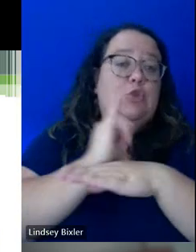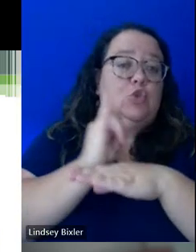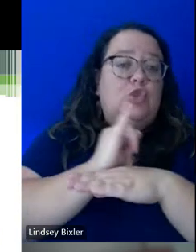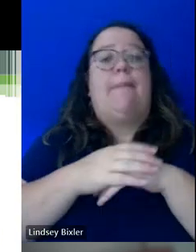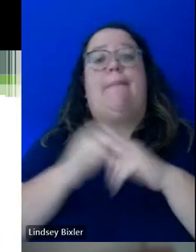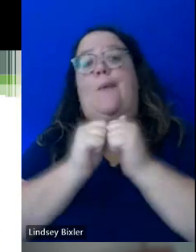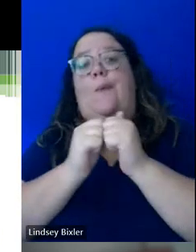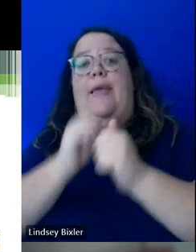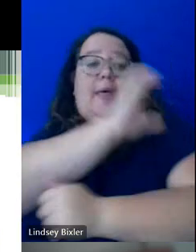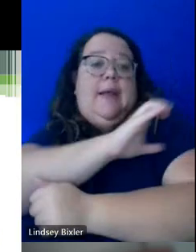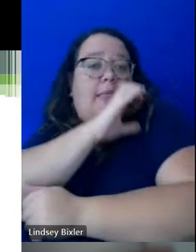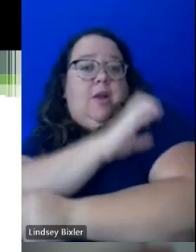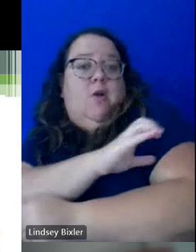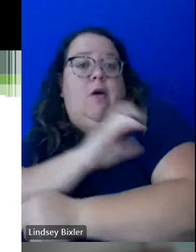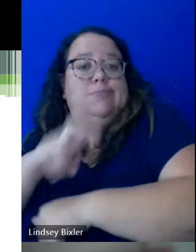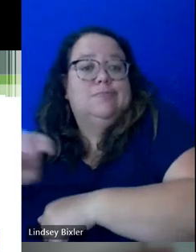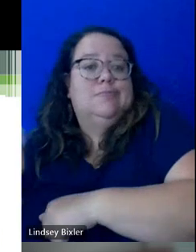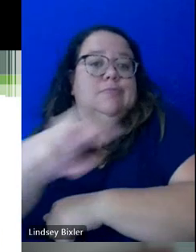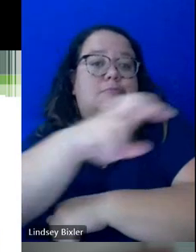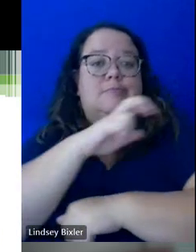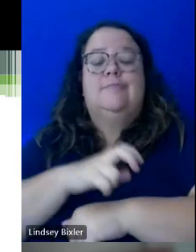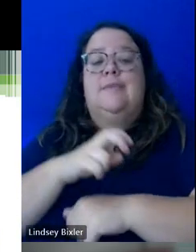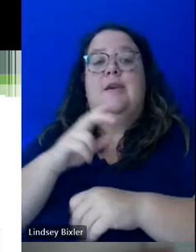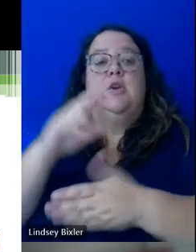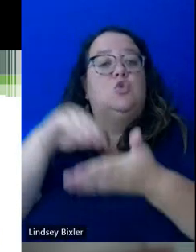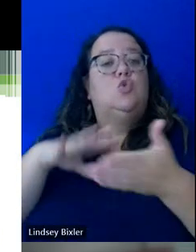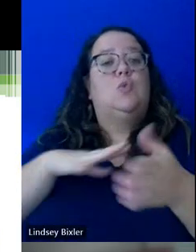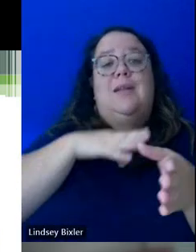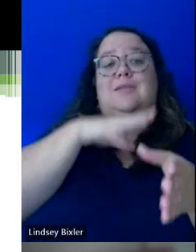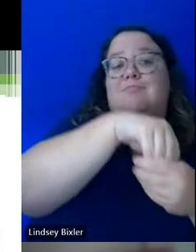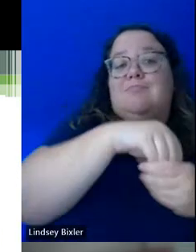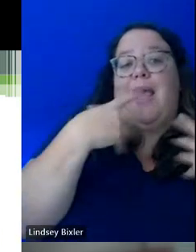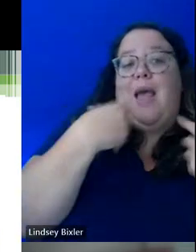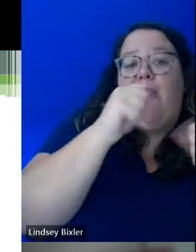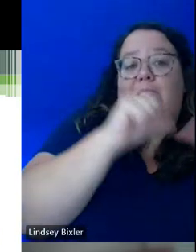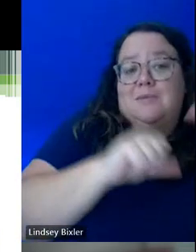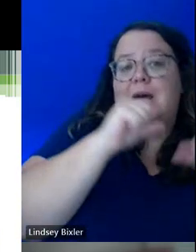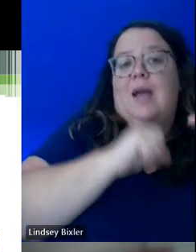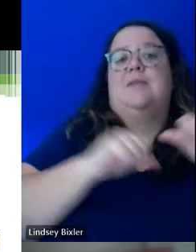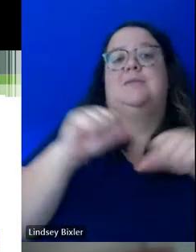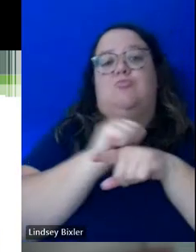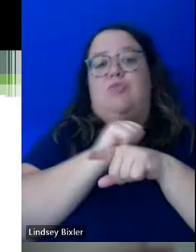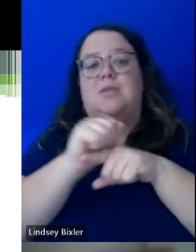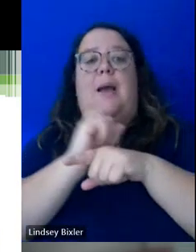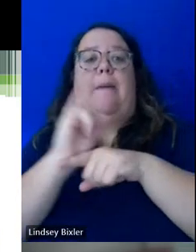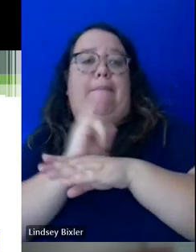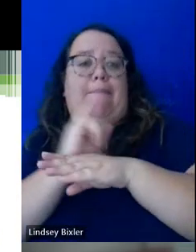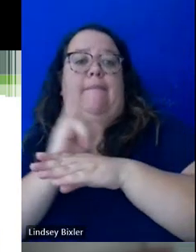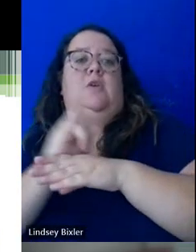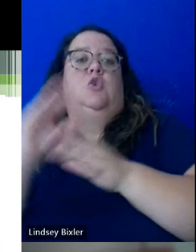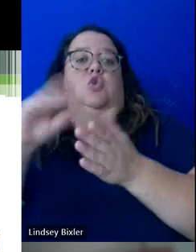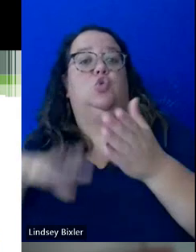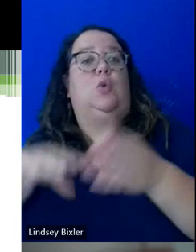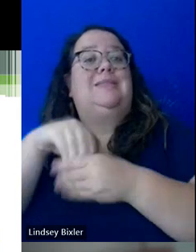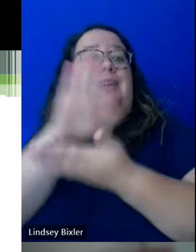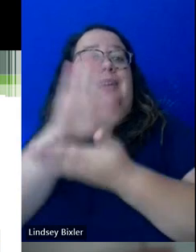health sciences and doing, you know, different internships or practicums, students in College of Education and Social Services who might